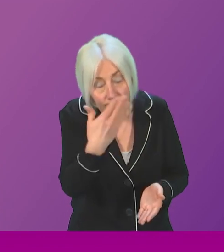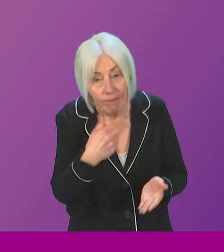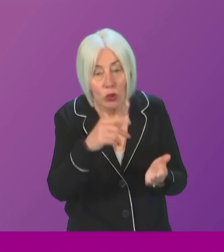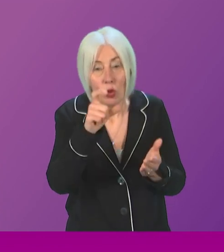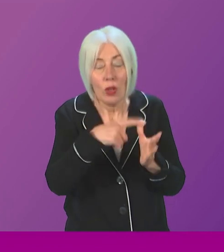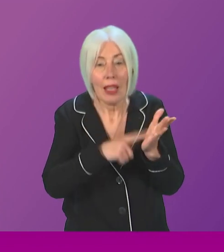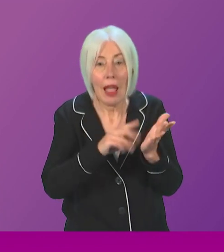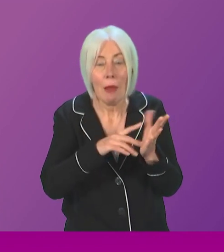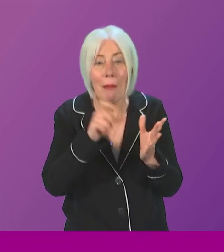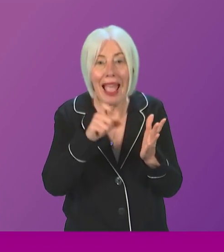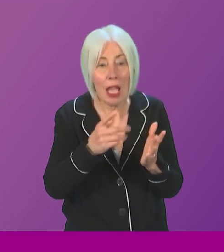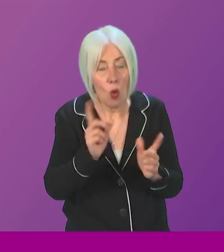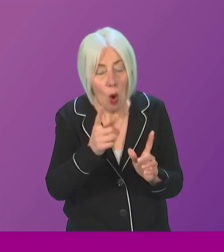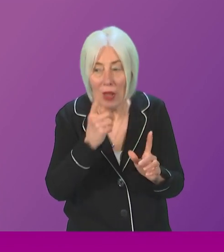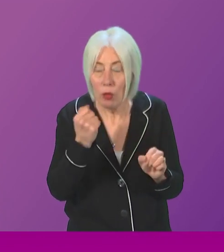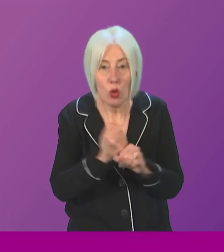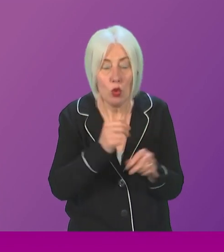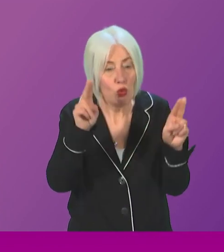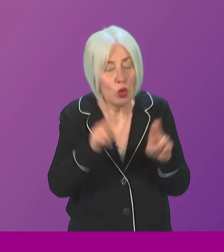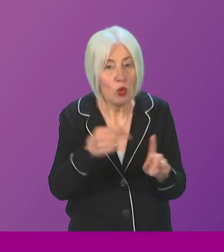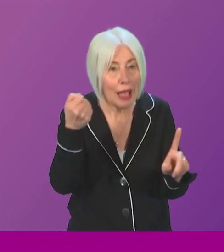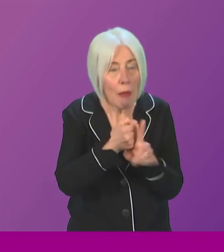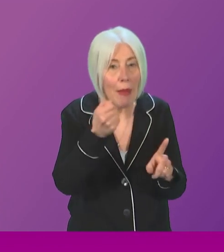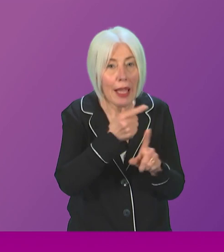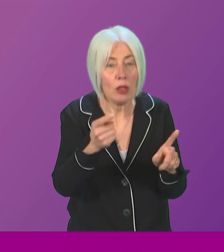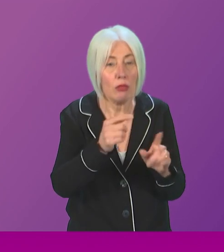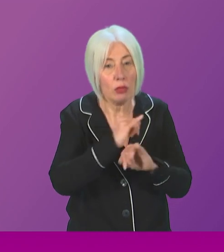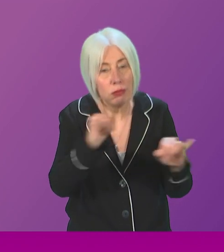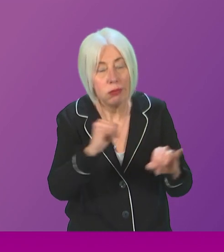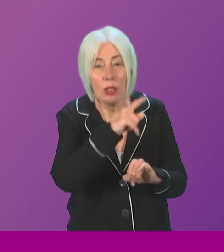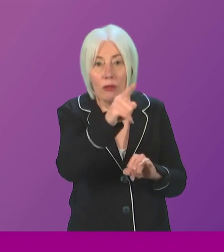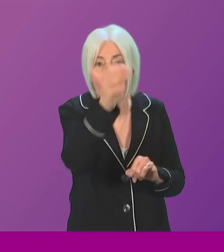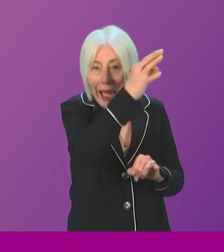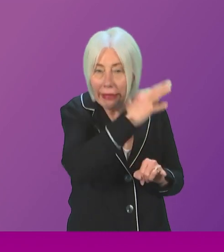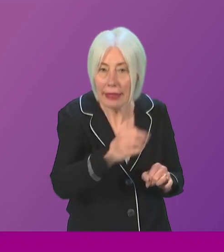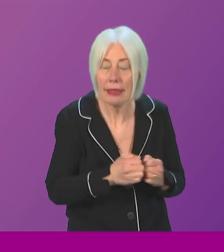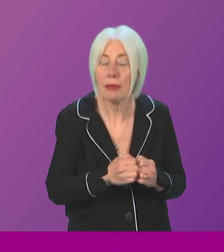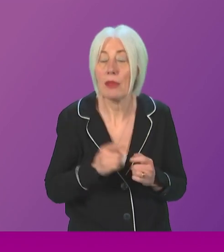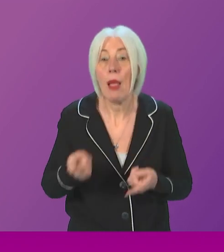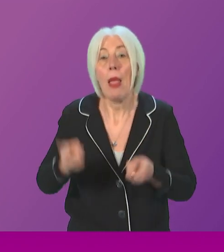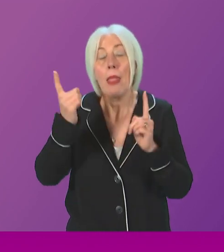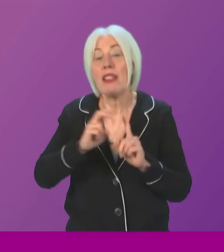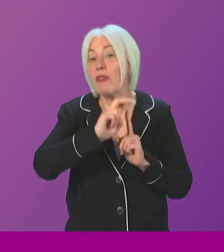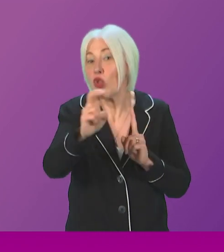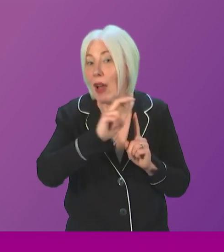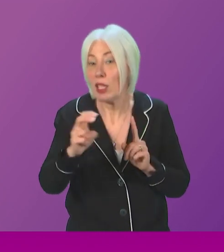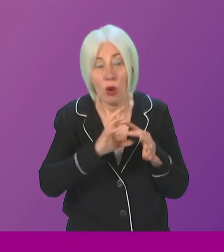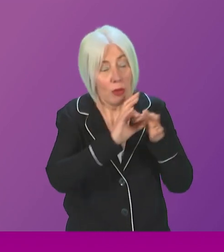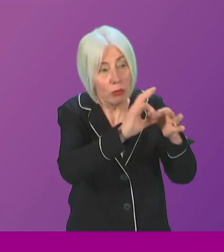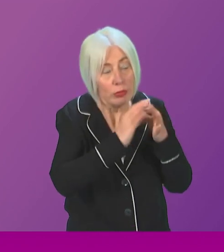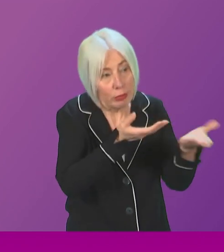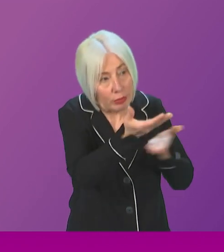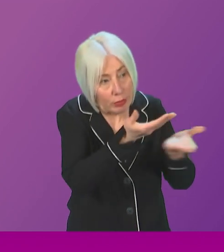to minimise the impact on communities and indeed businesses. And I know the Minister for Transport is engaging very closely on this issue. He's held